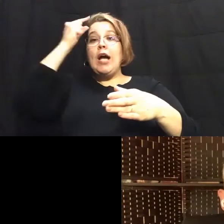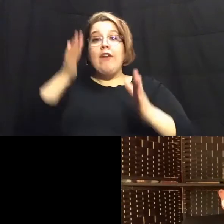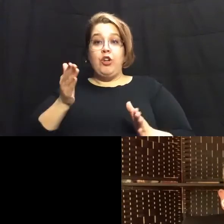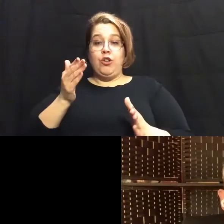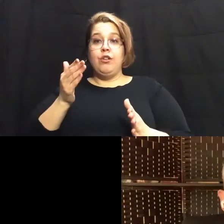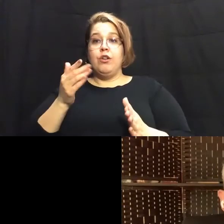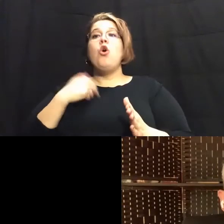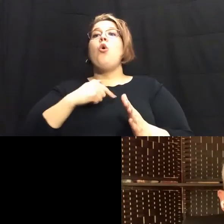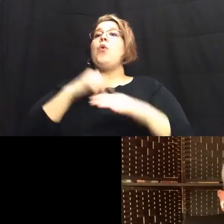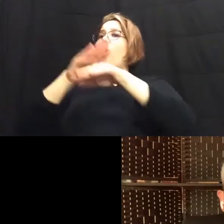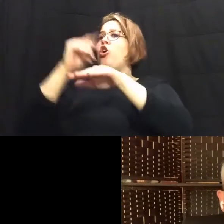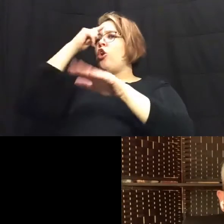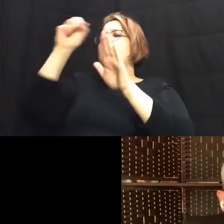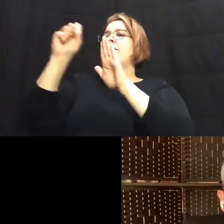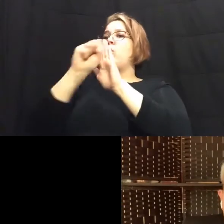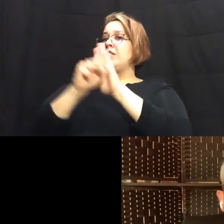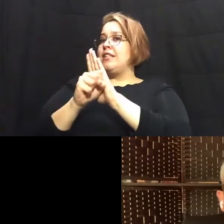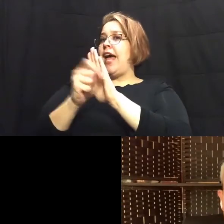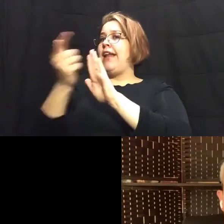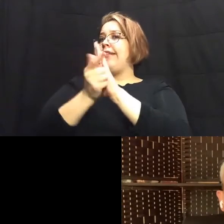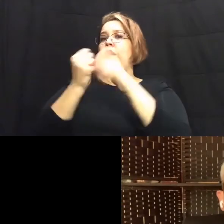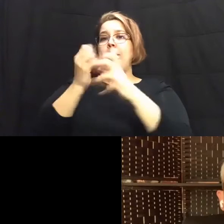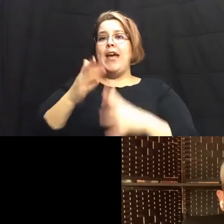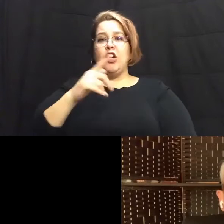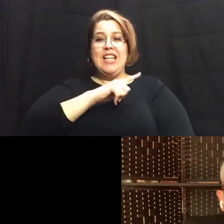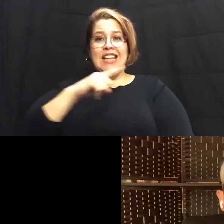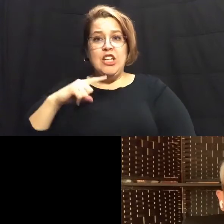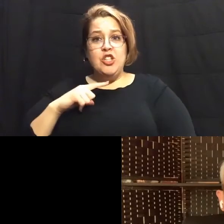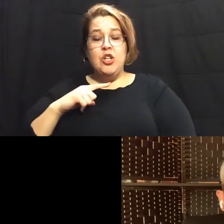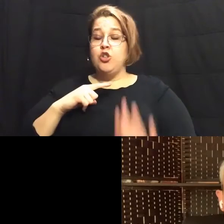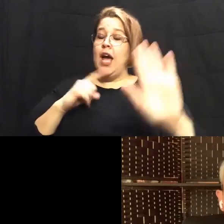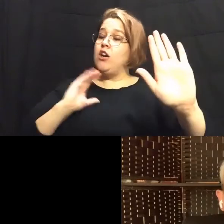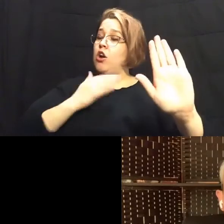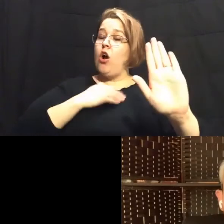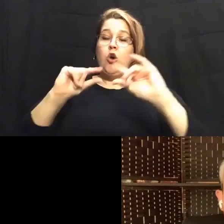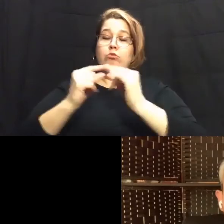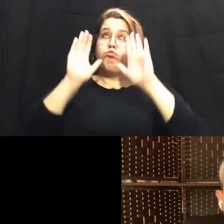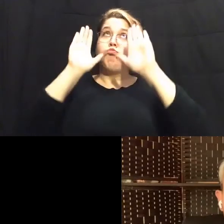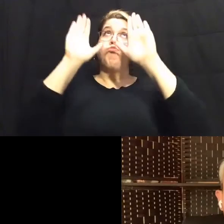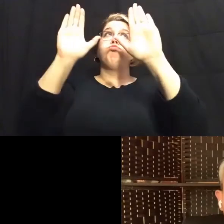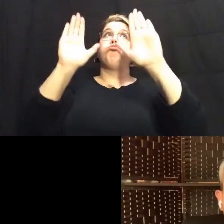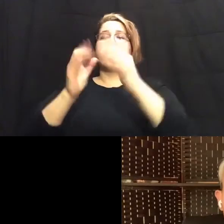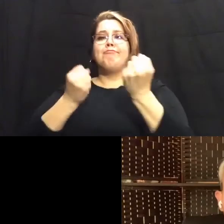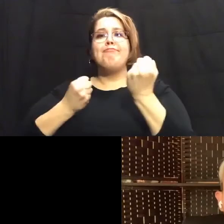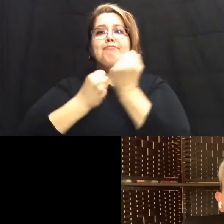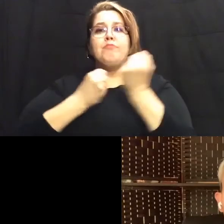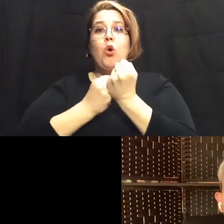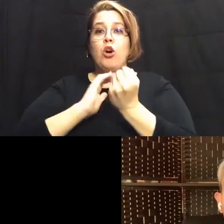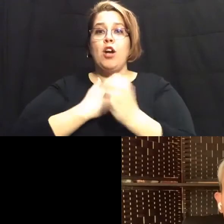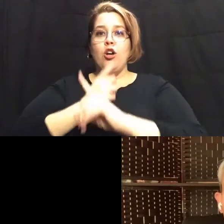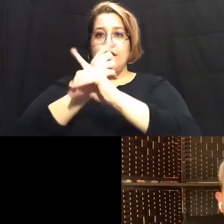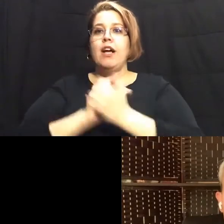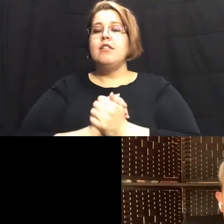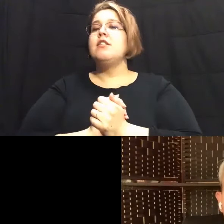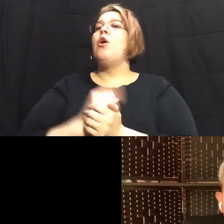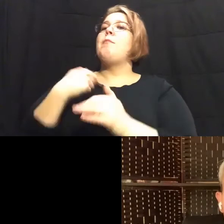uh for the state lawmakers our legislature and our delegation has been brilliant uh for us in standing up in our defense we